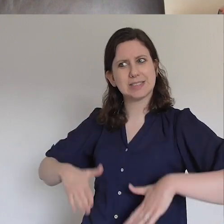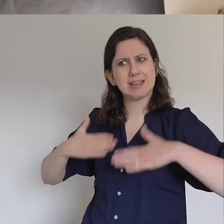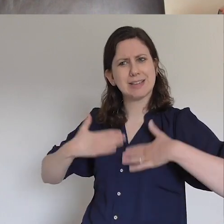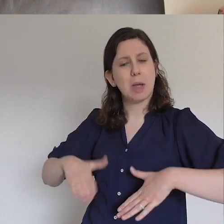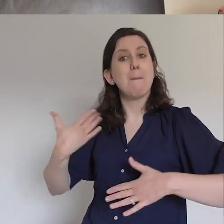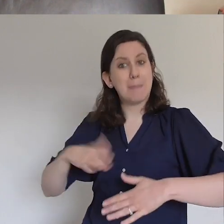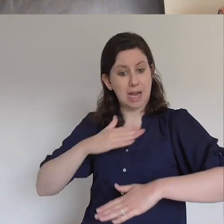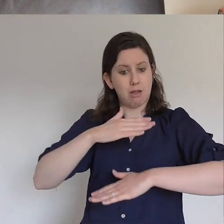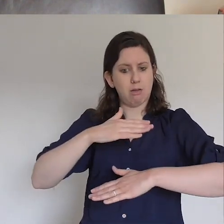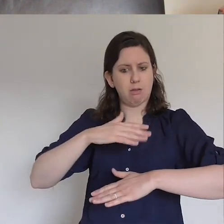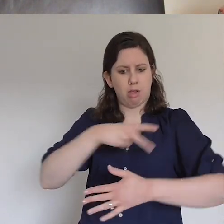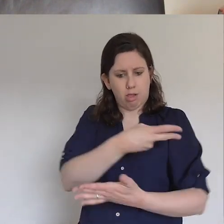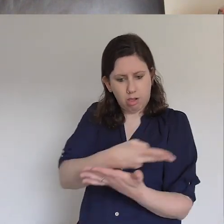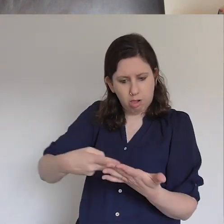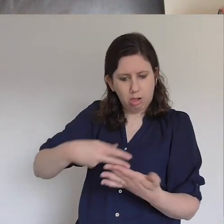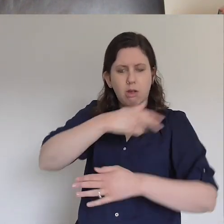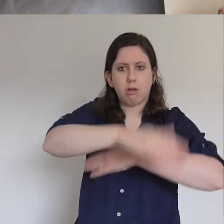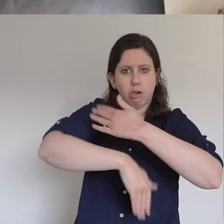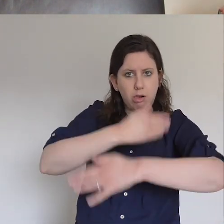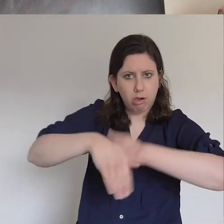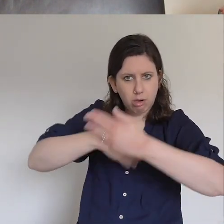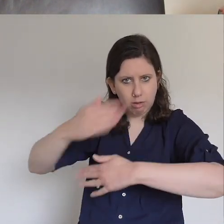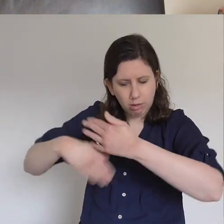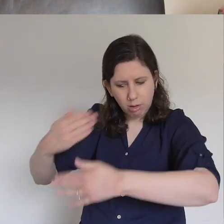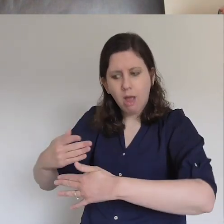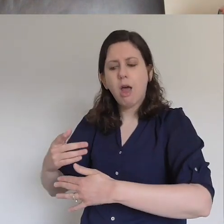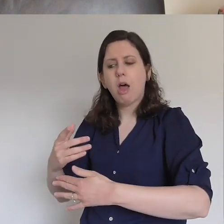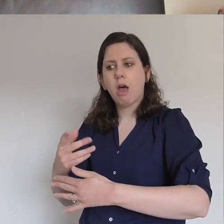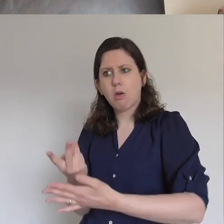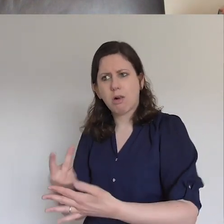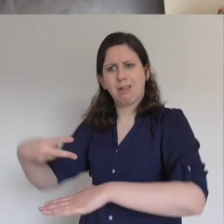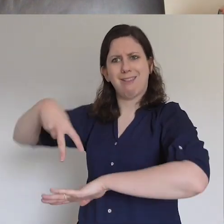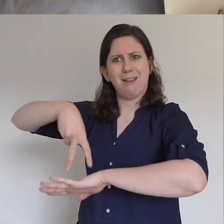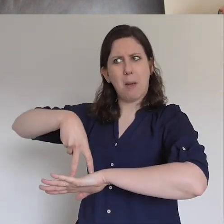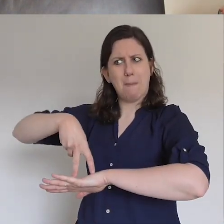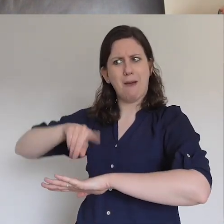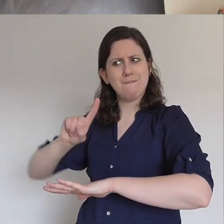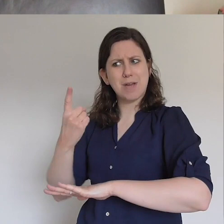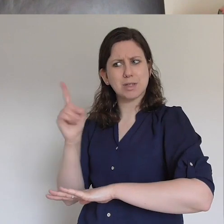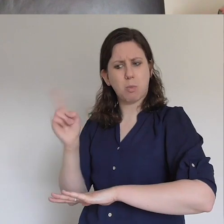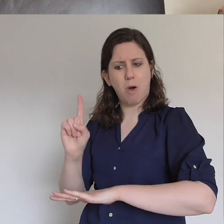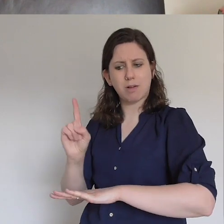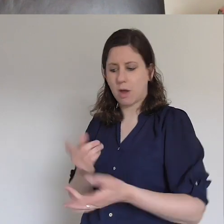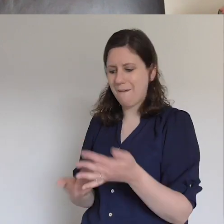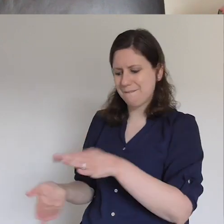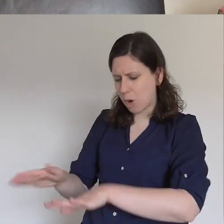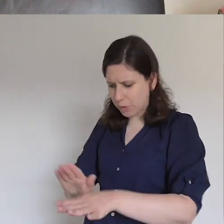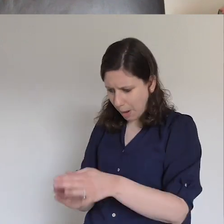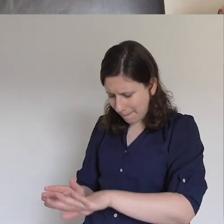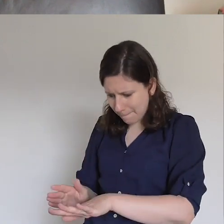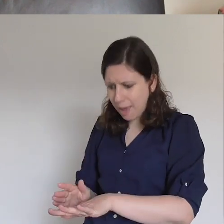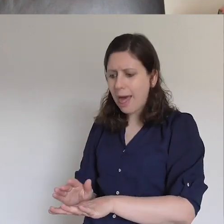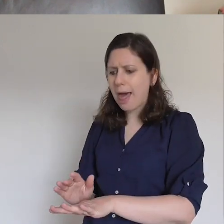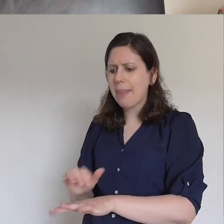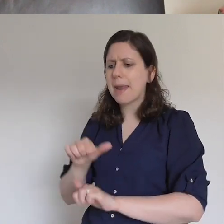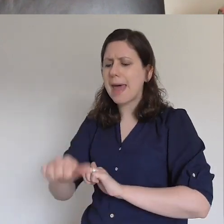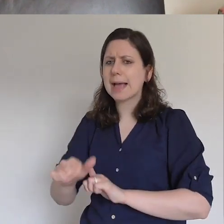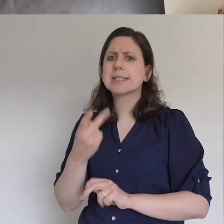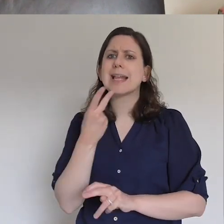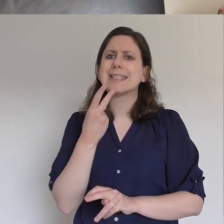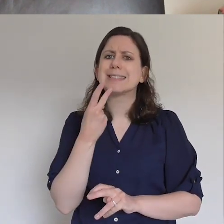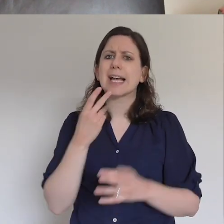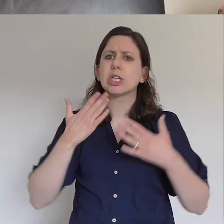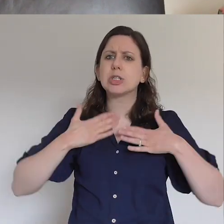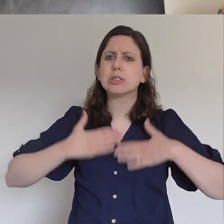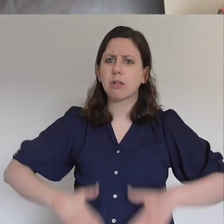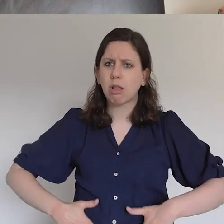He's buried in two sheets. He's resurrected from the dead. folds one up. Clearly, Mary raised him well. Then at some point, he thinks, hang on, I'm the saviour of the world, and leaves one